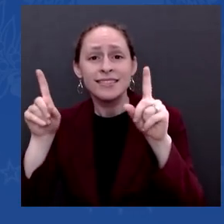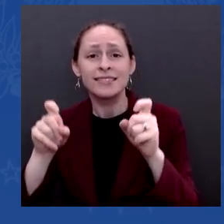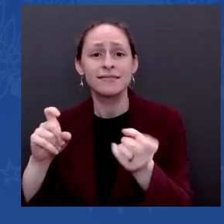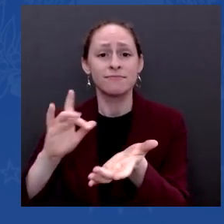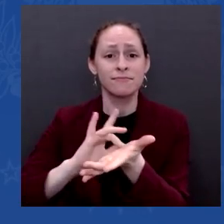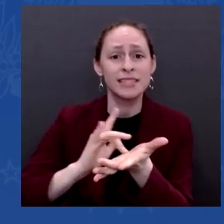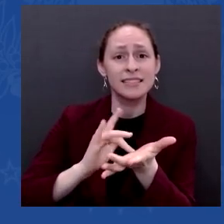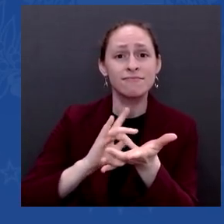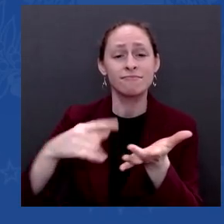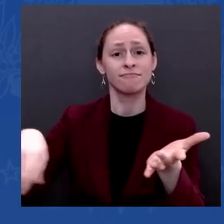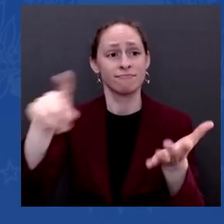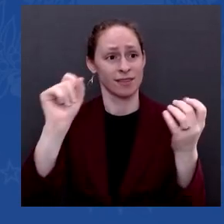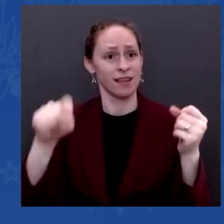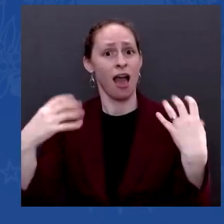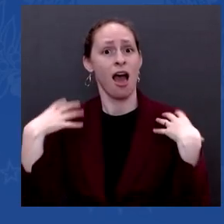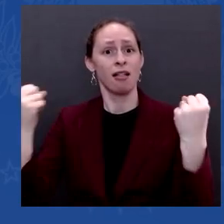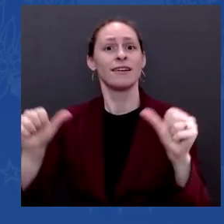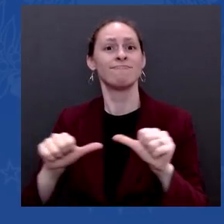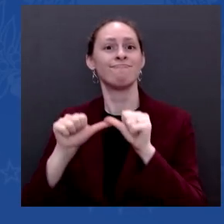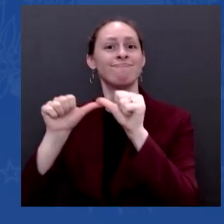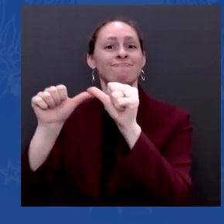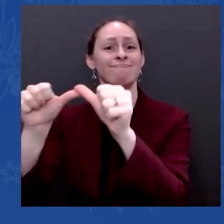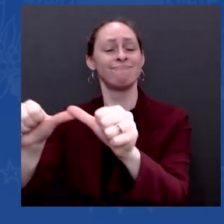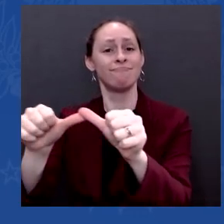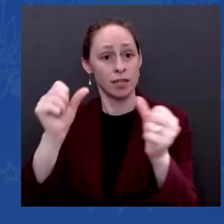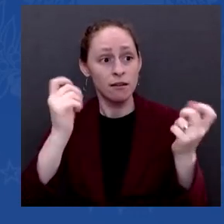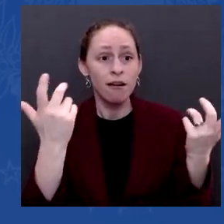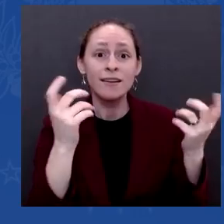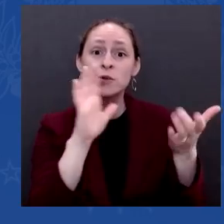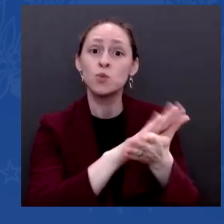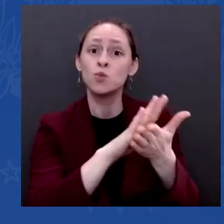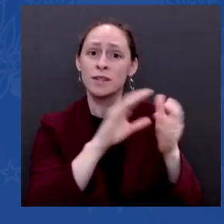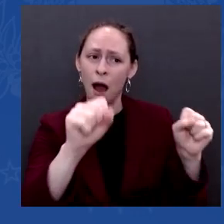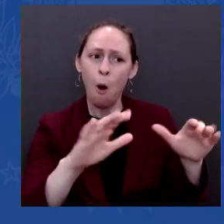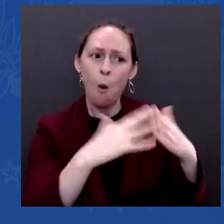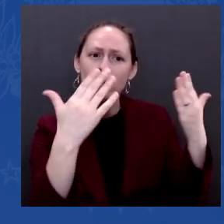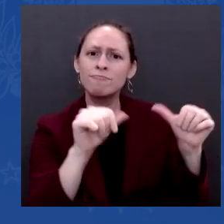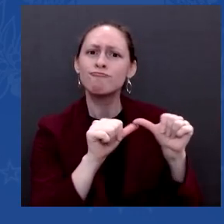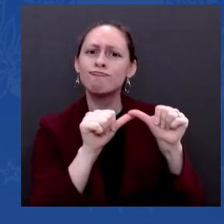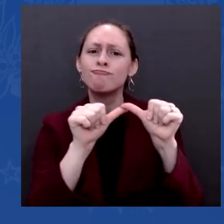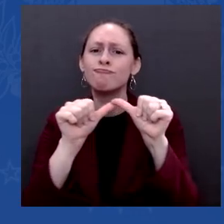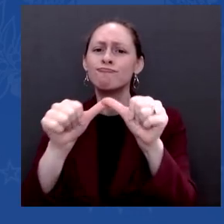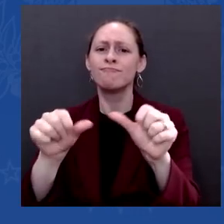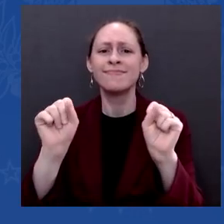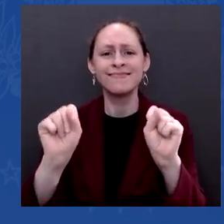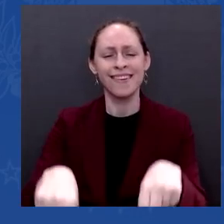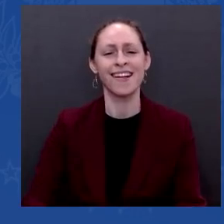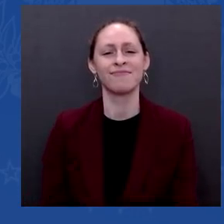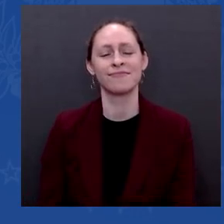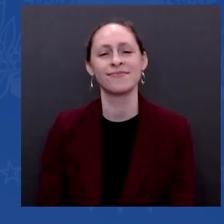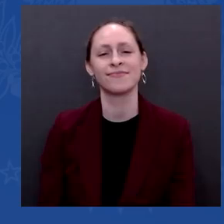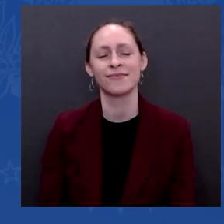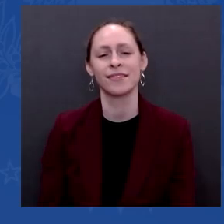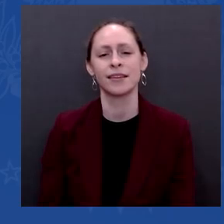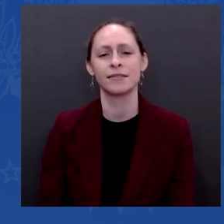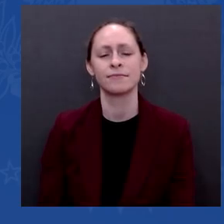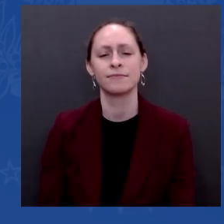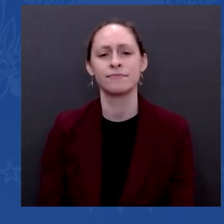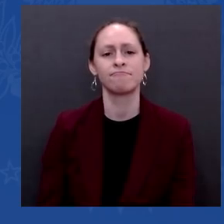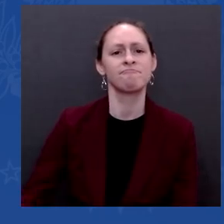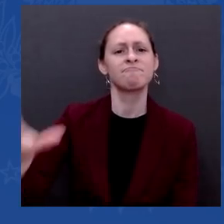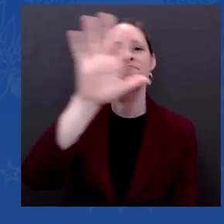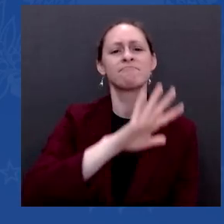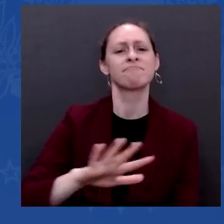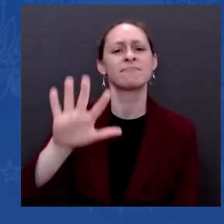percent of adults are fully vaccinated. We've gone from 90 million adults with no shots in arms last summer